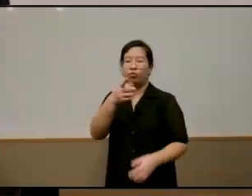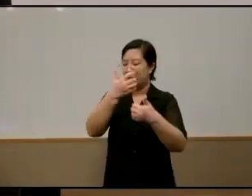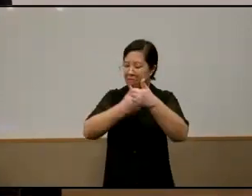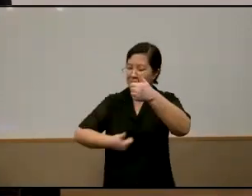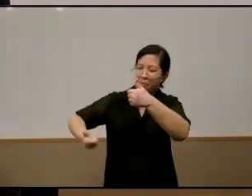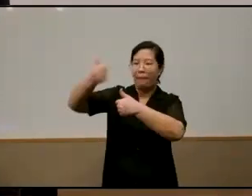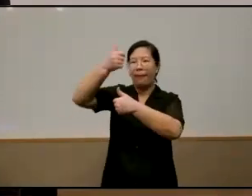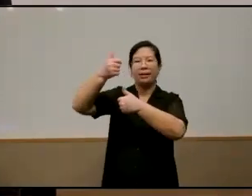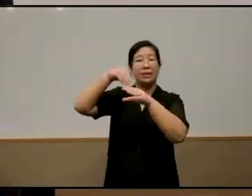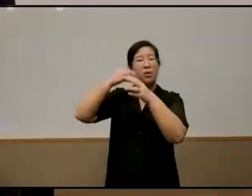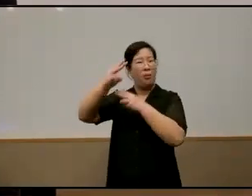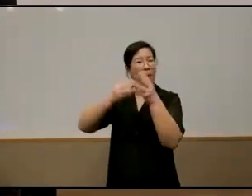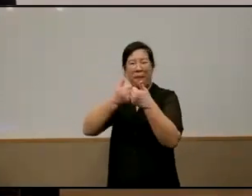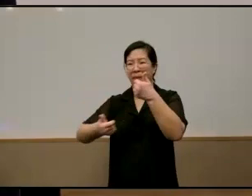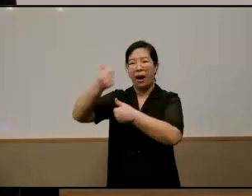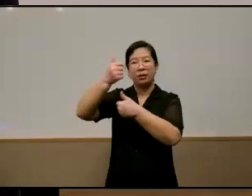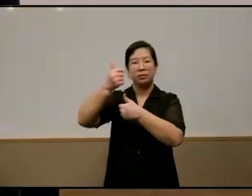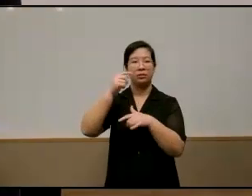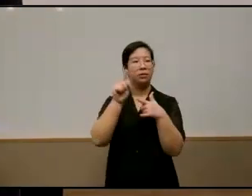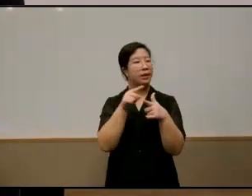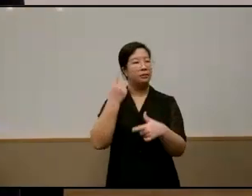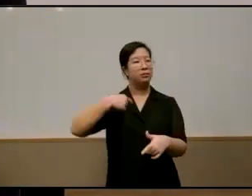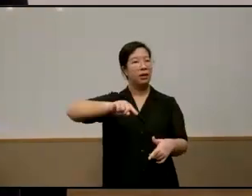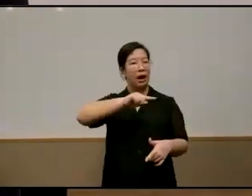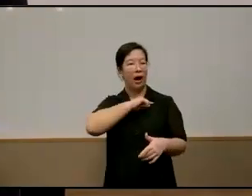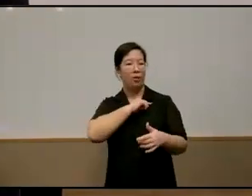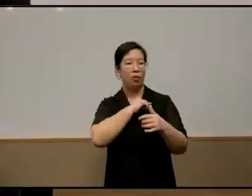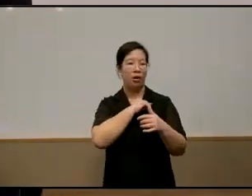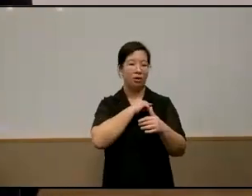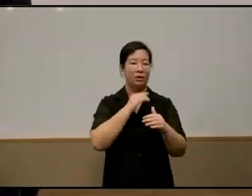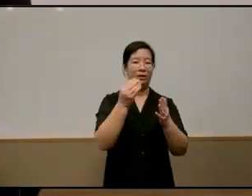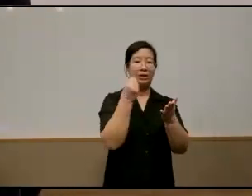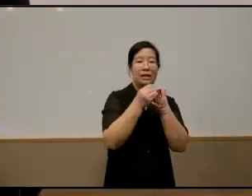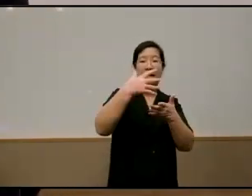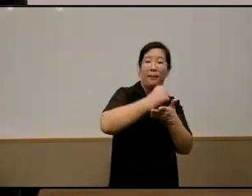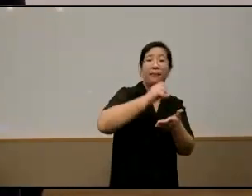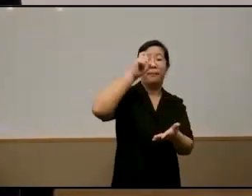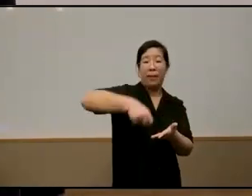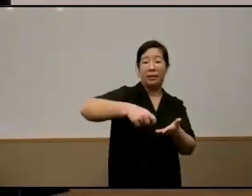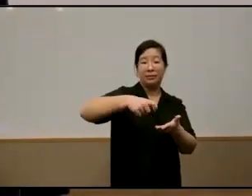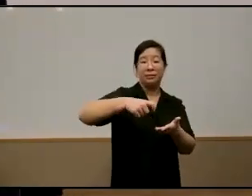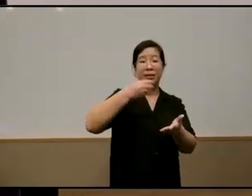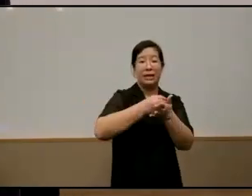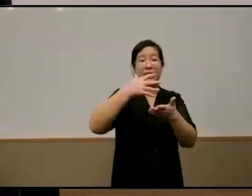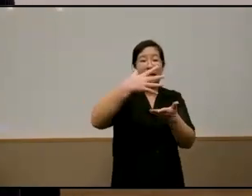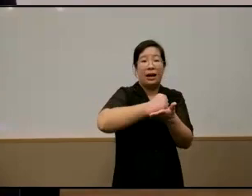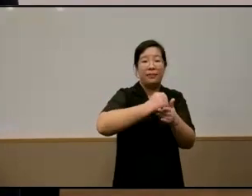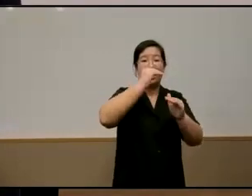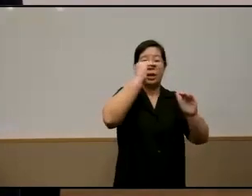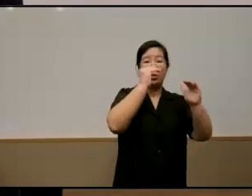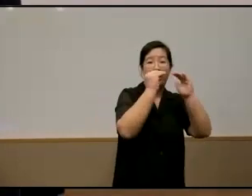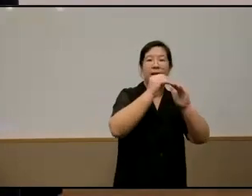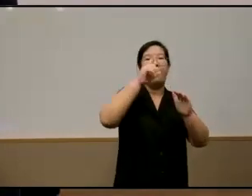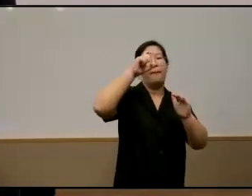world then by that logic singapore's wealth and income inequality must be one of the lowest in the world we know that isn't the case